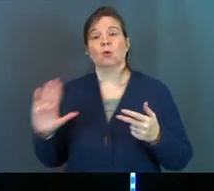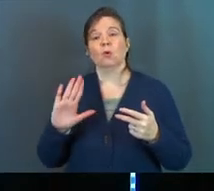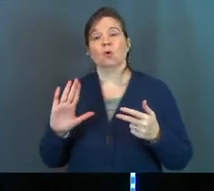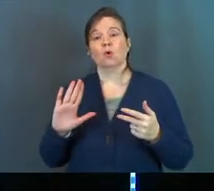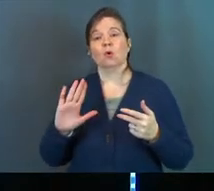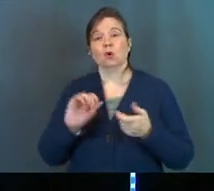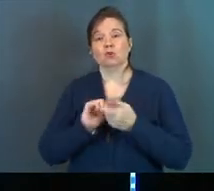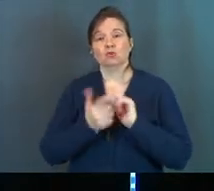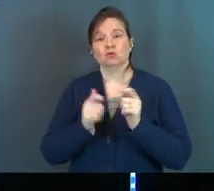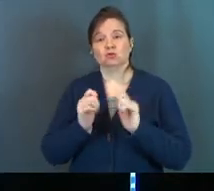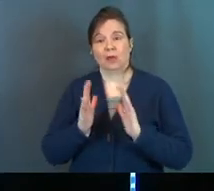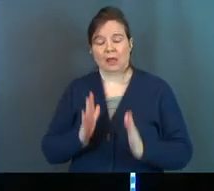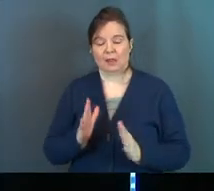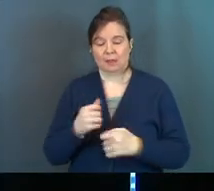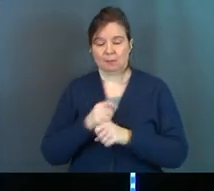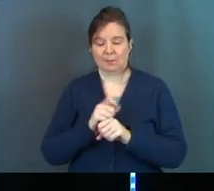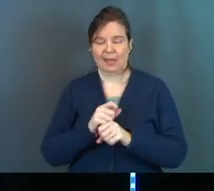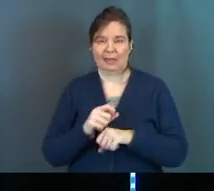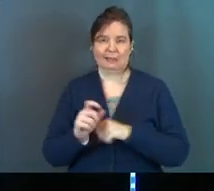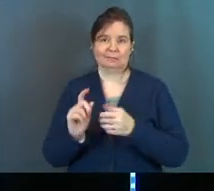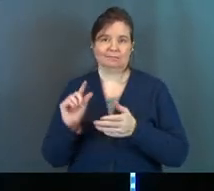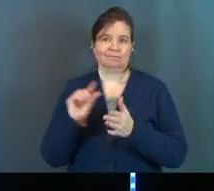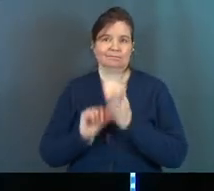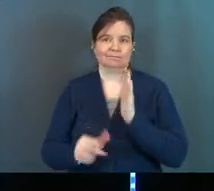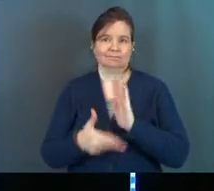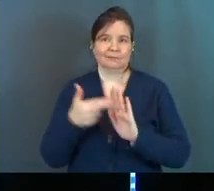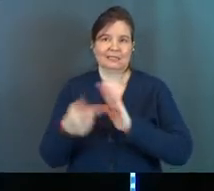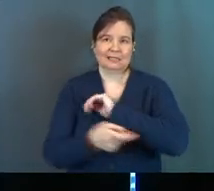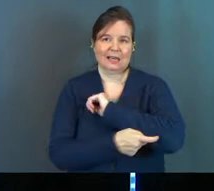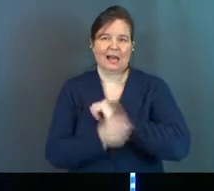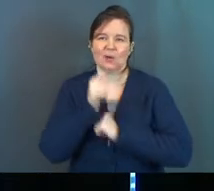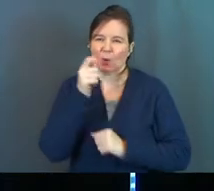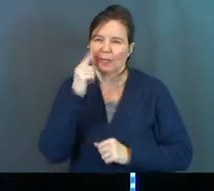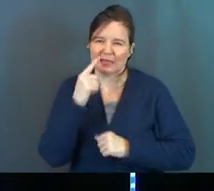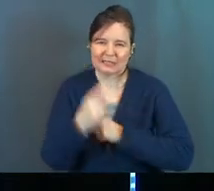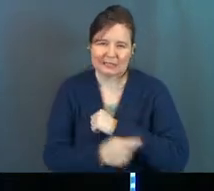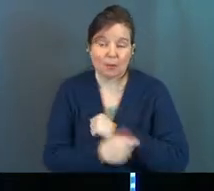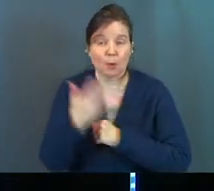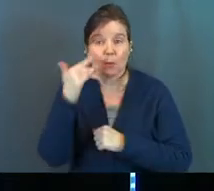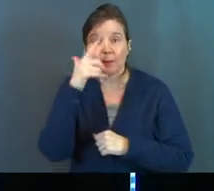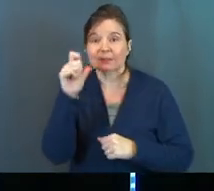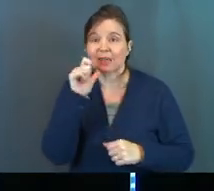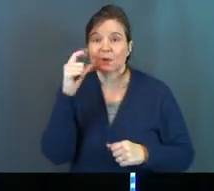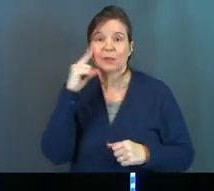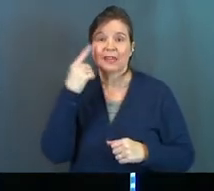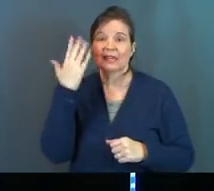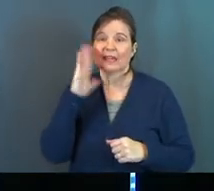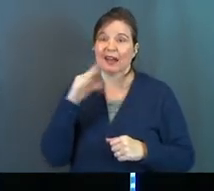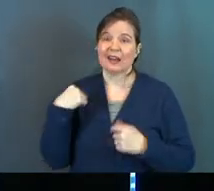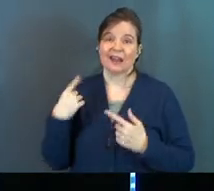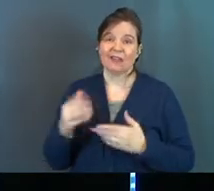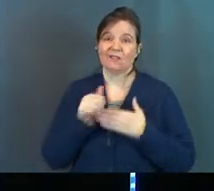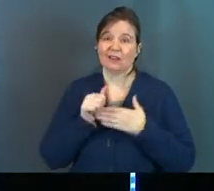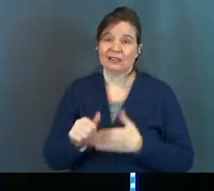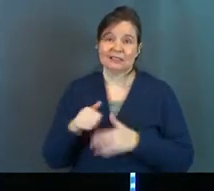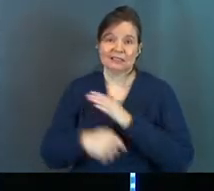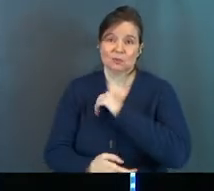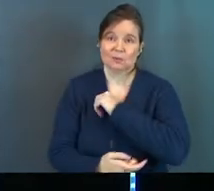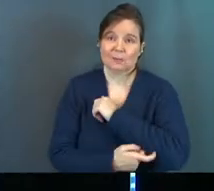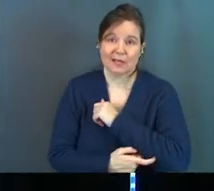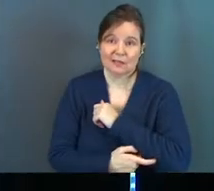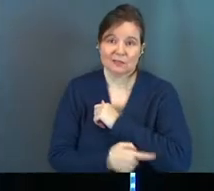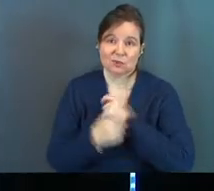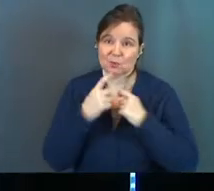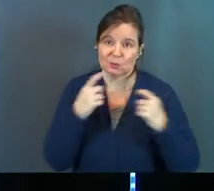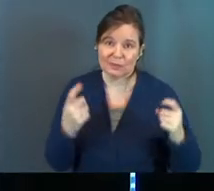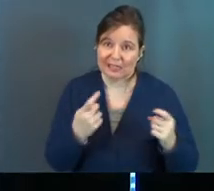translators made it temptation here. I don't think it is temptation. Why? Because I don't think God ever leads us into temptation